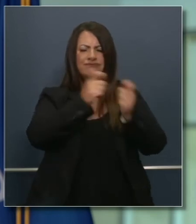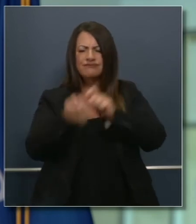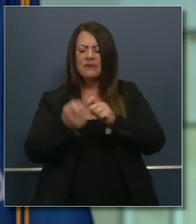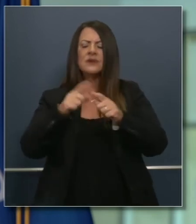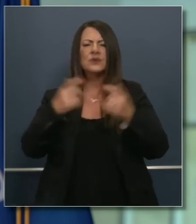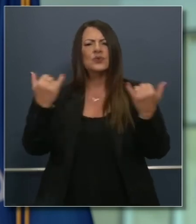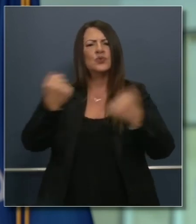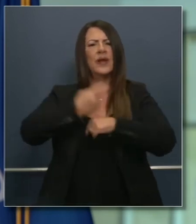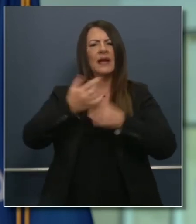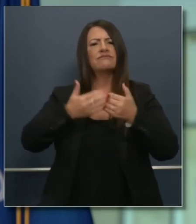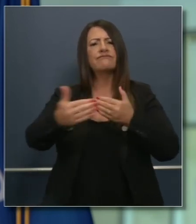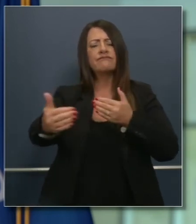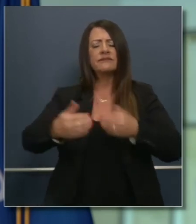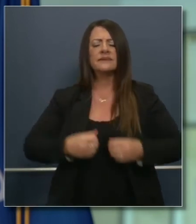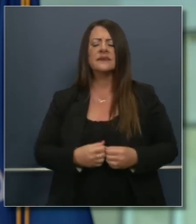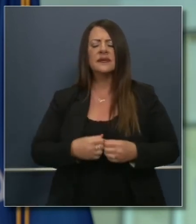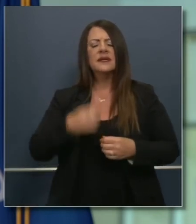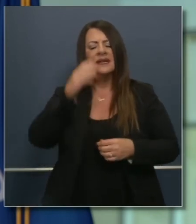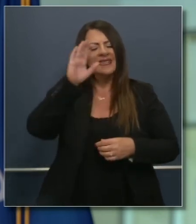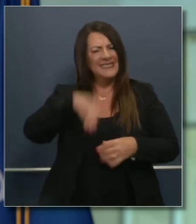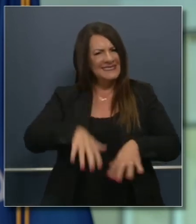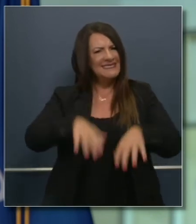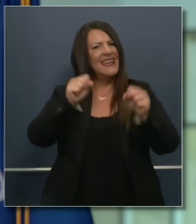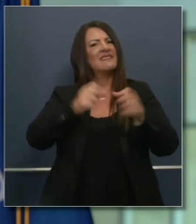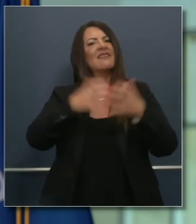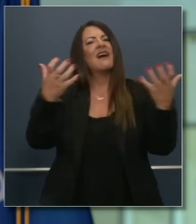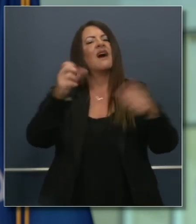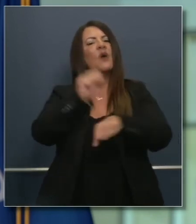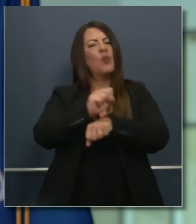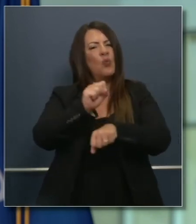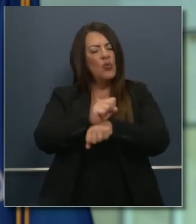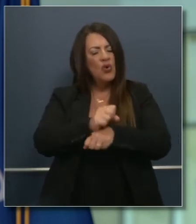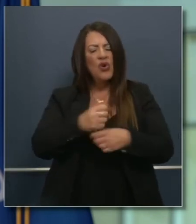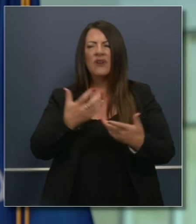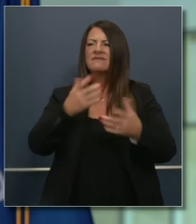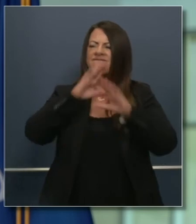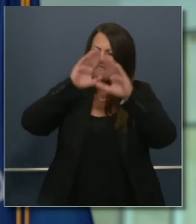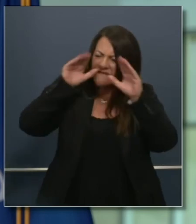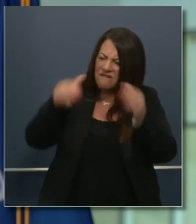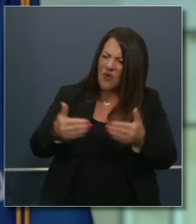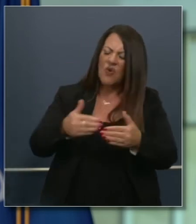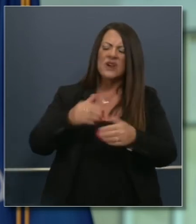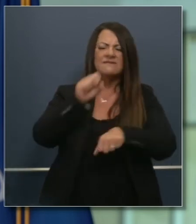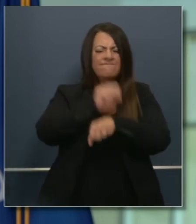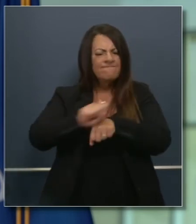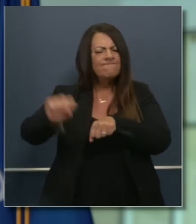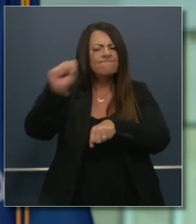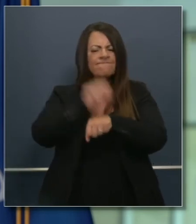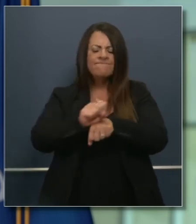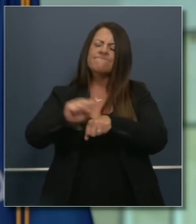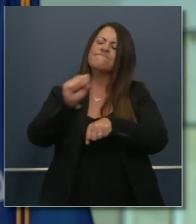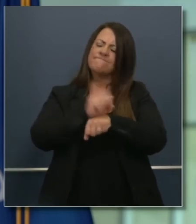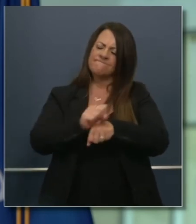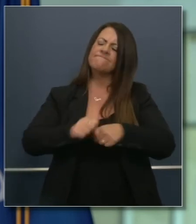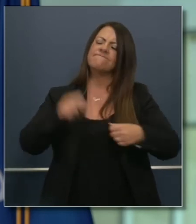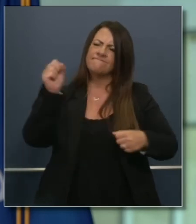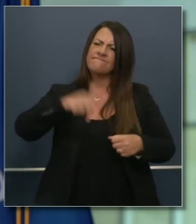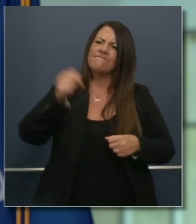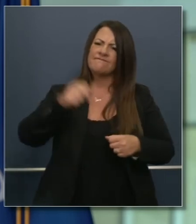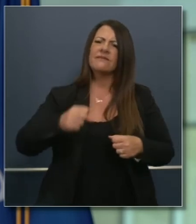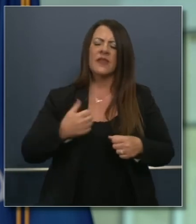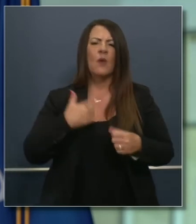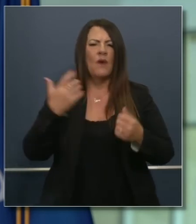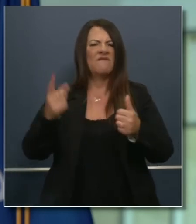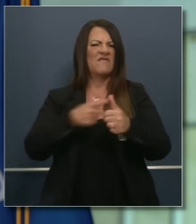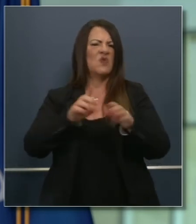requires even more work more focus more energy and more effort and so I want to just begin with that